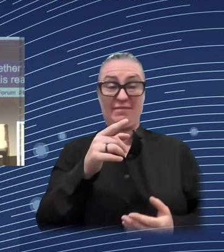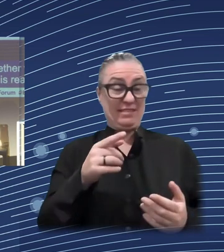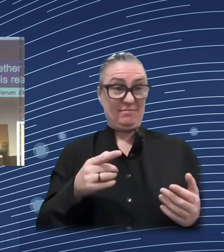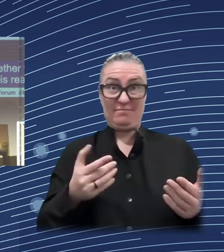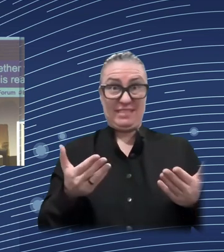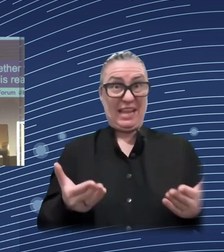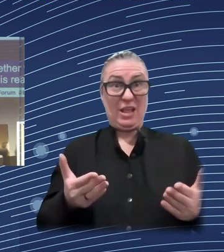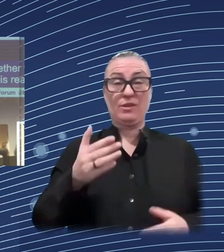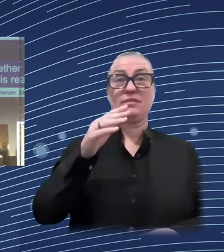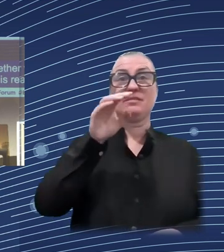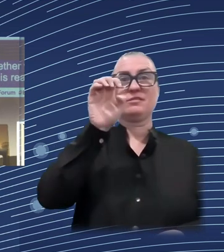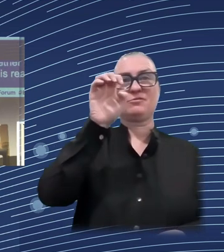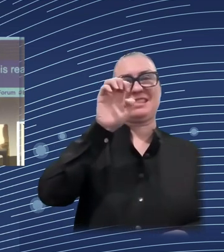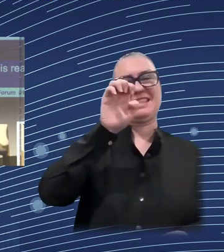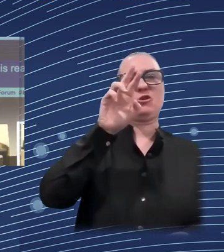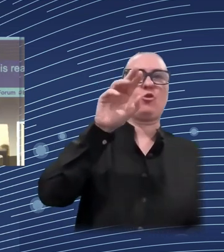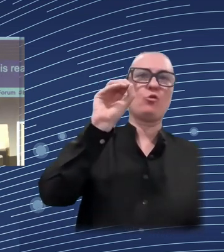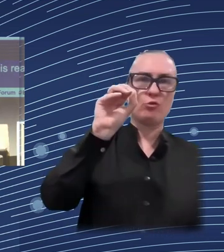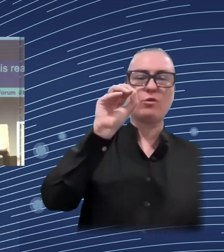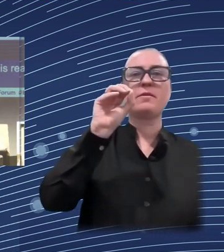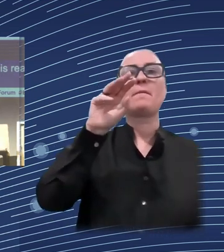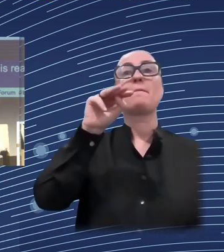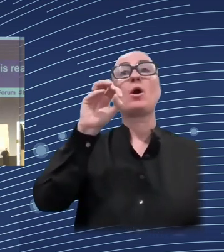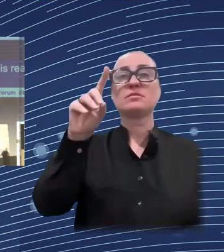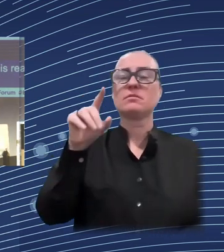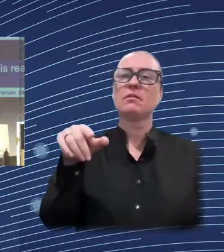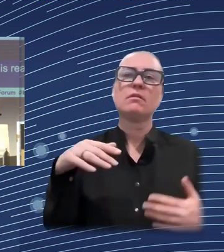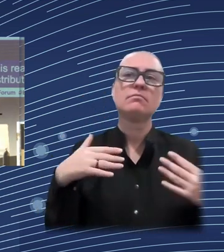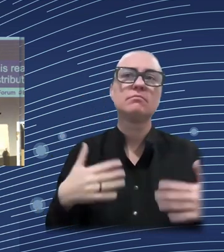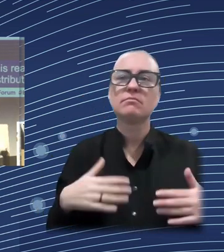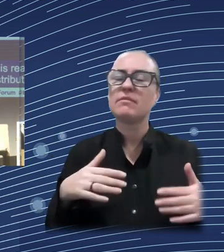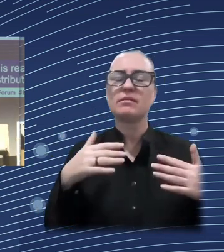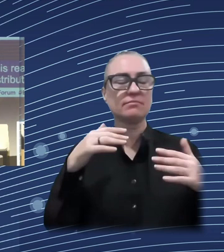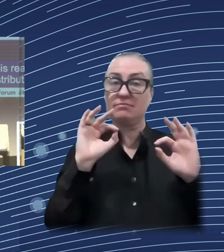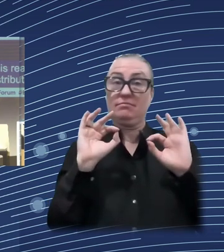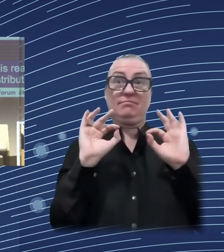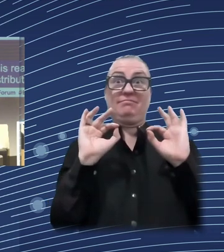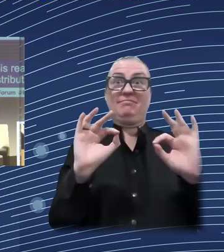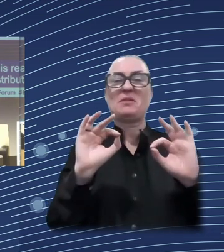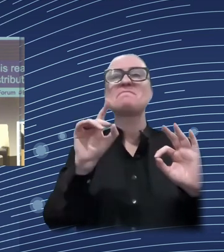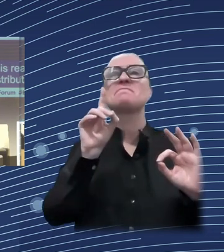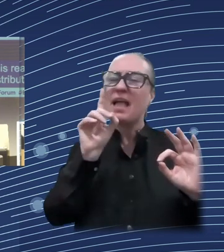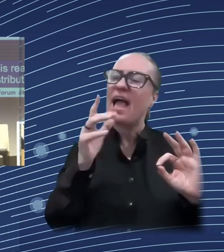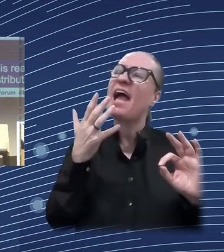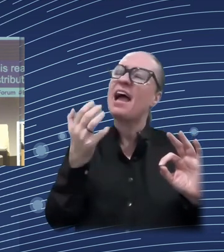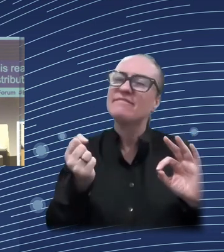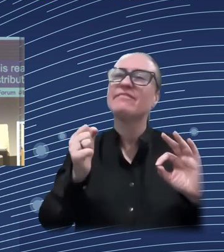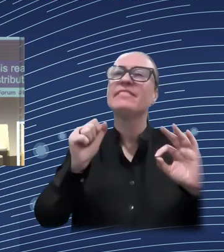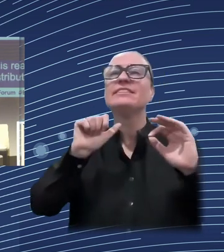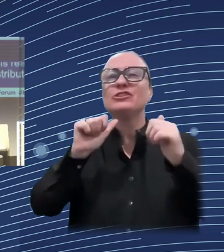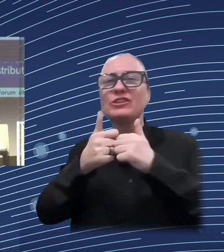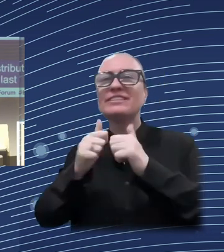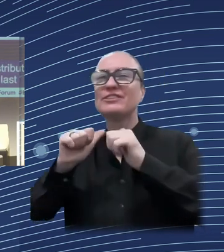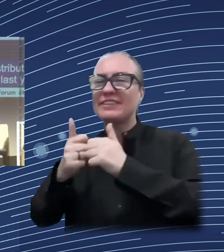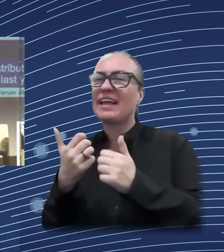out distributional impact assessment, and the communication of DG employment of last year is very